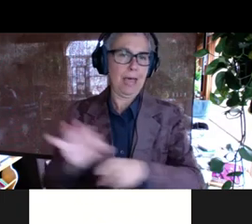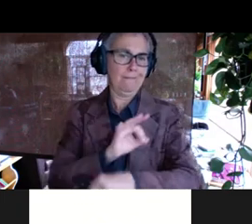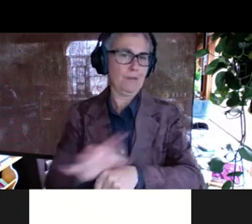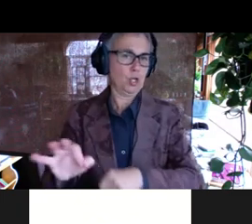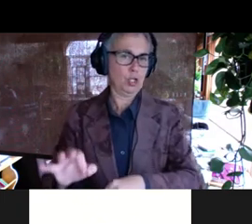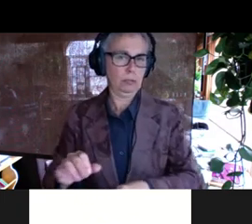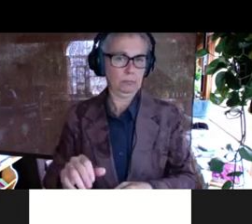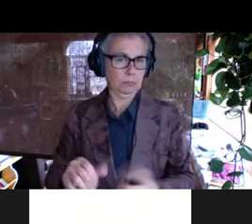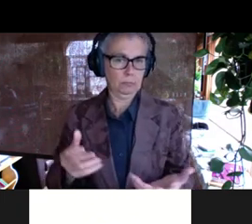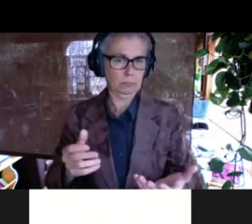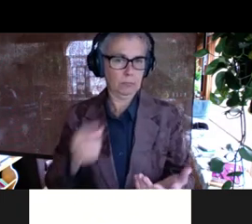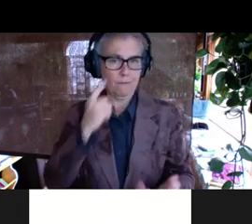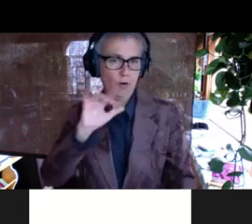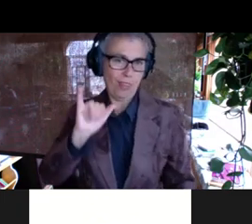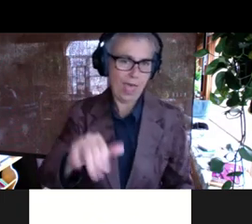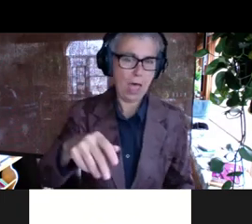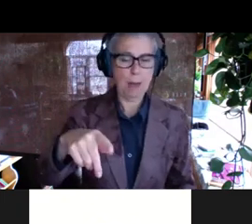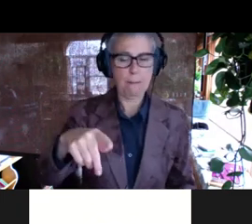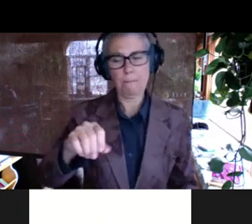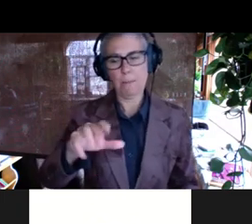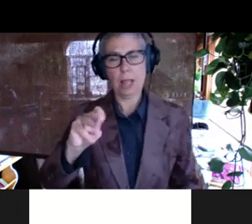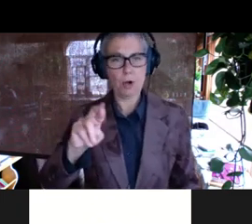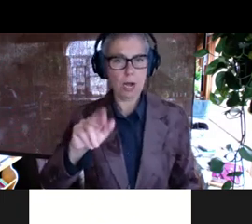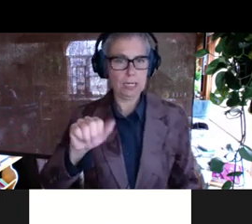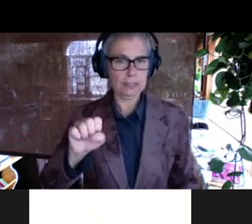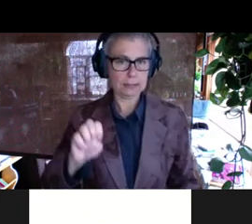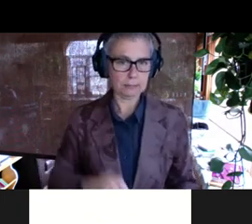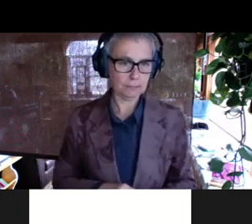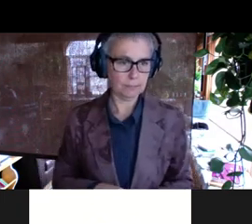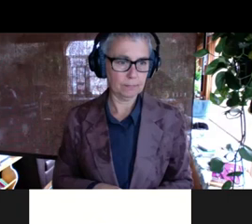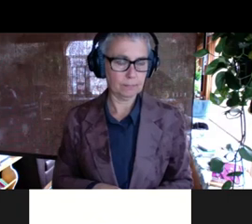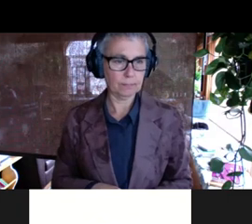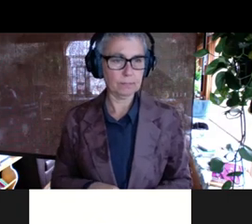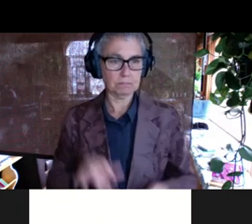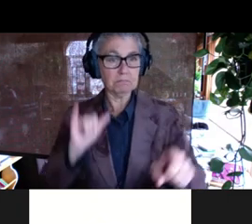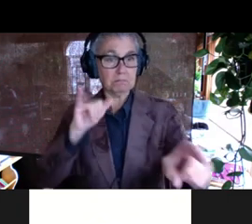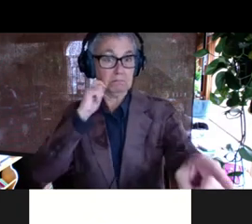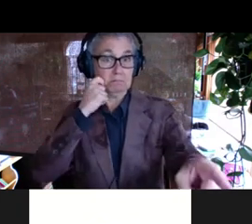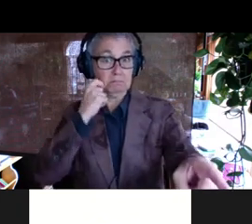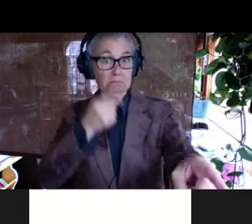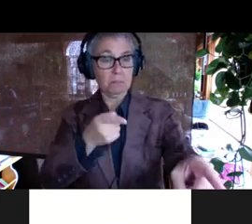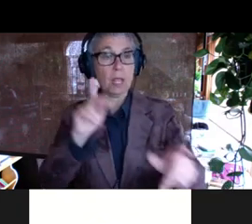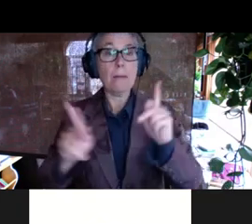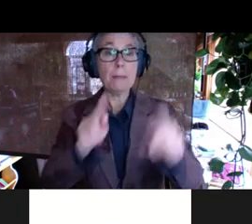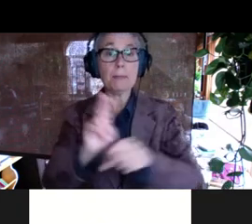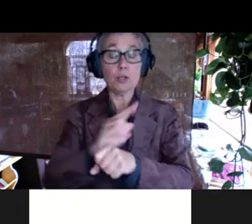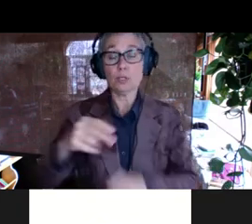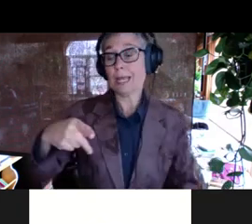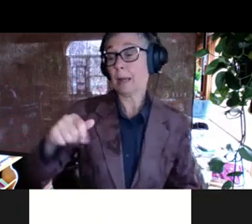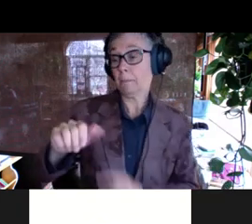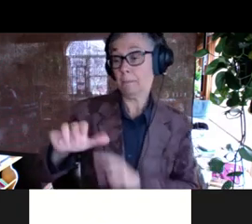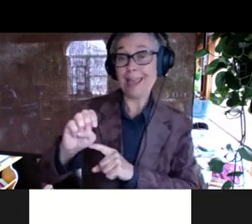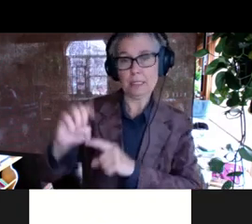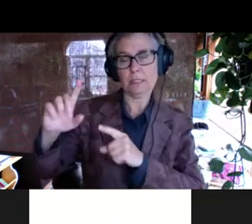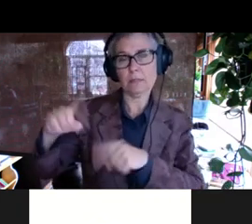polymerase does. Um, so this is a, a really good technique. And in fact, uh, people who have been using PACE for some